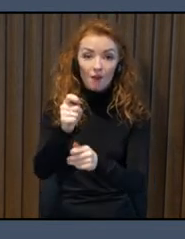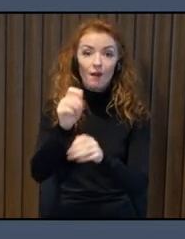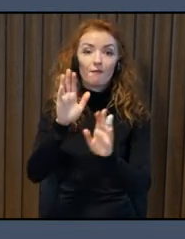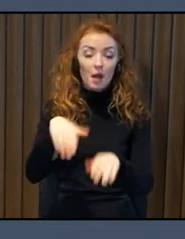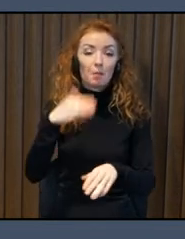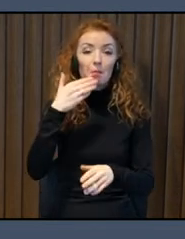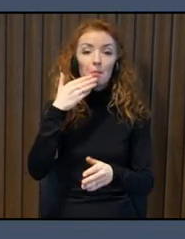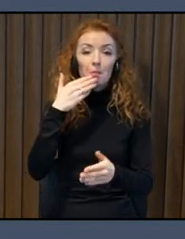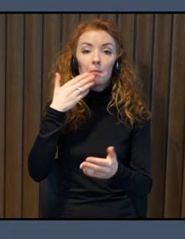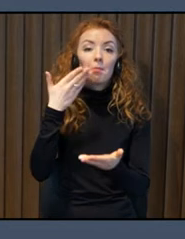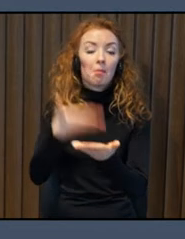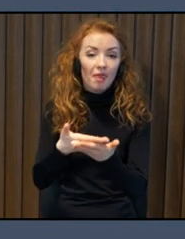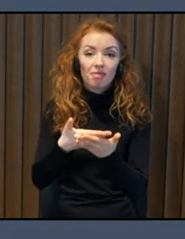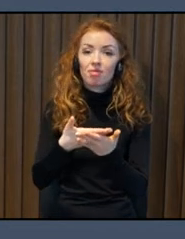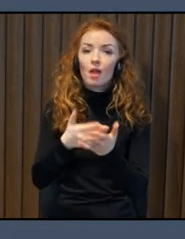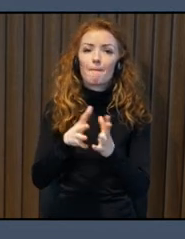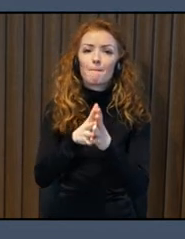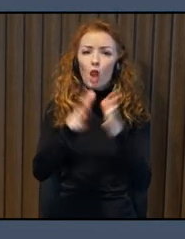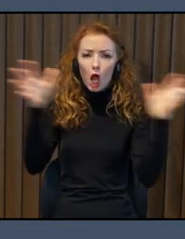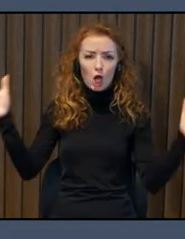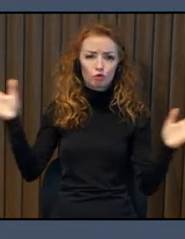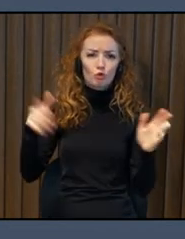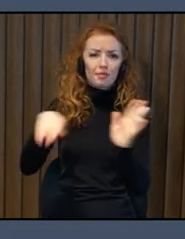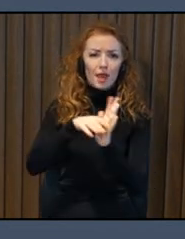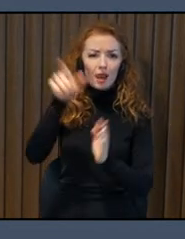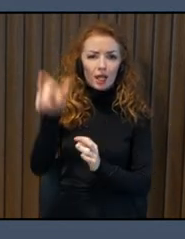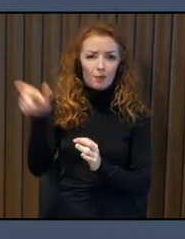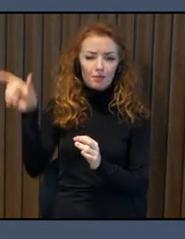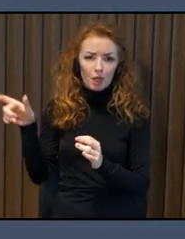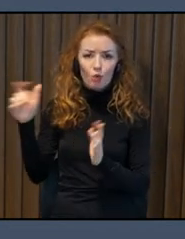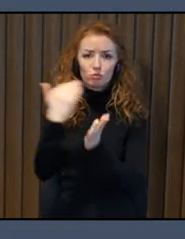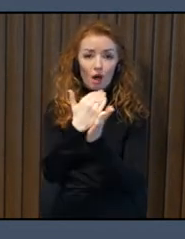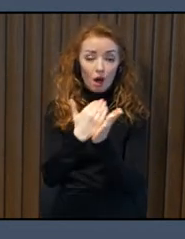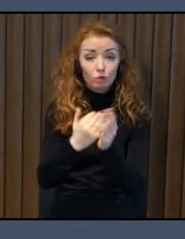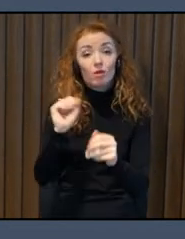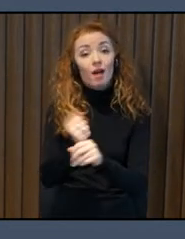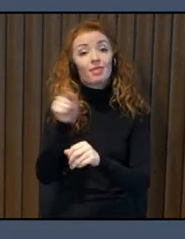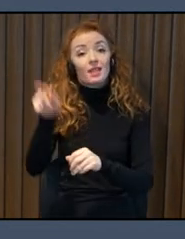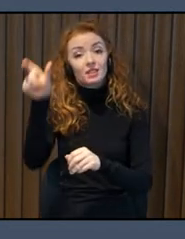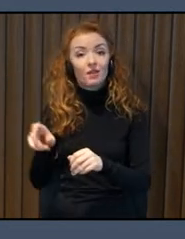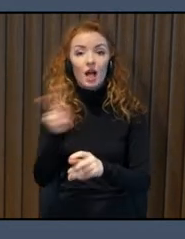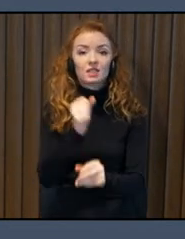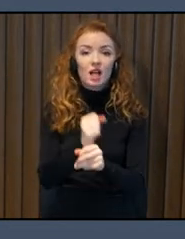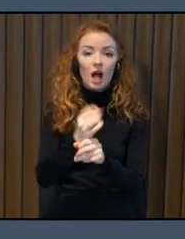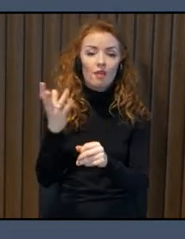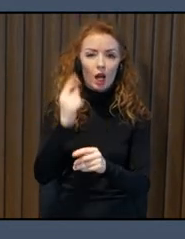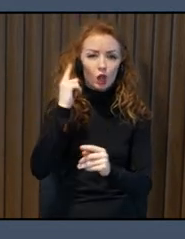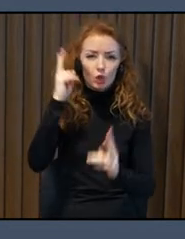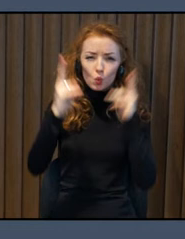but also on consideration of noise levels and different types of allergies, as well as general knowledge